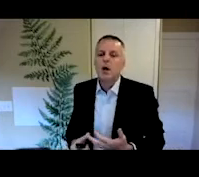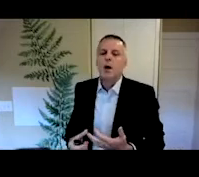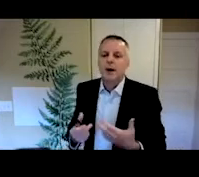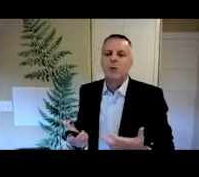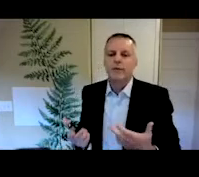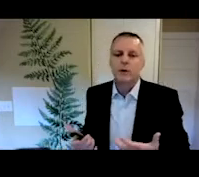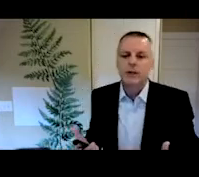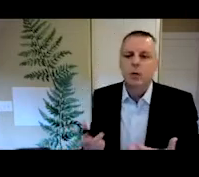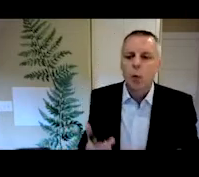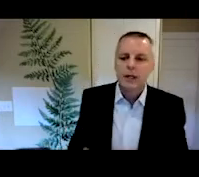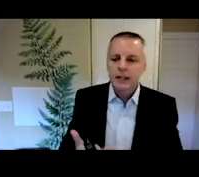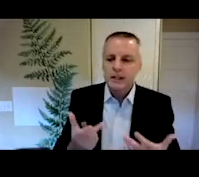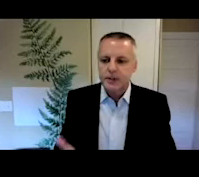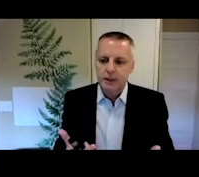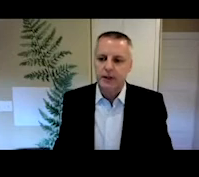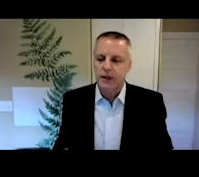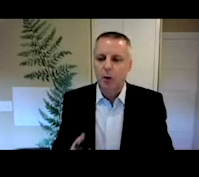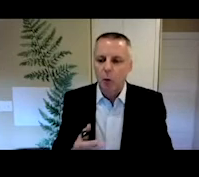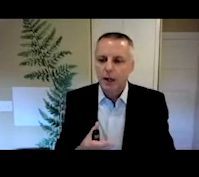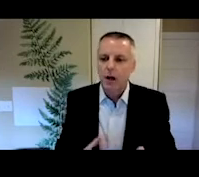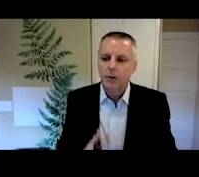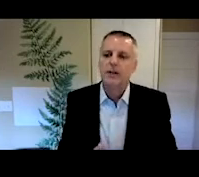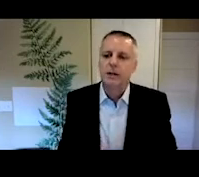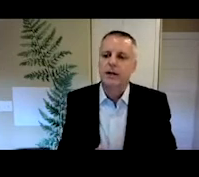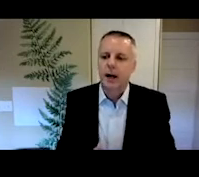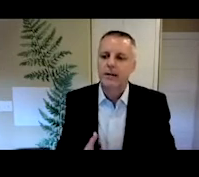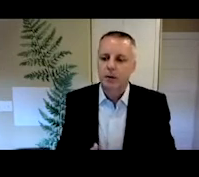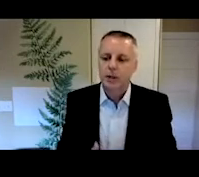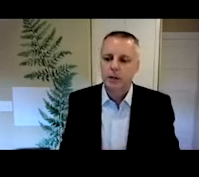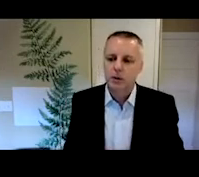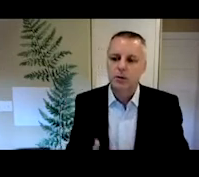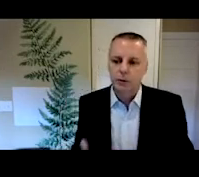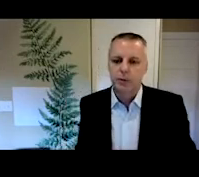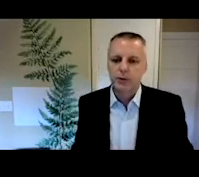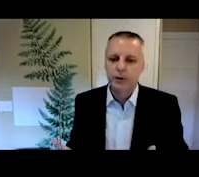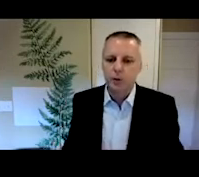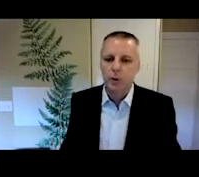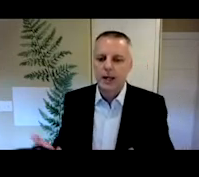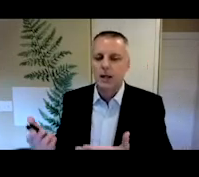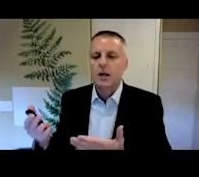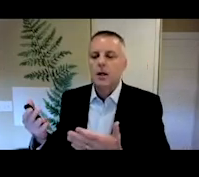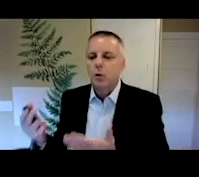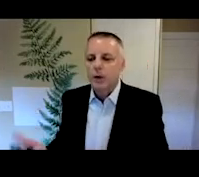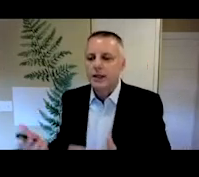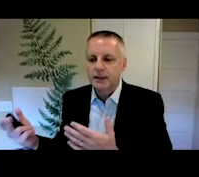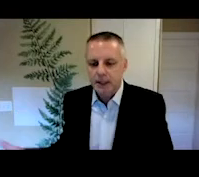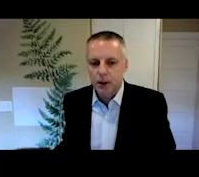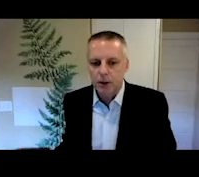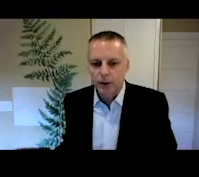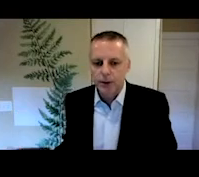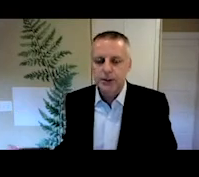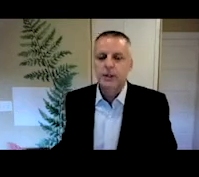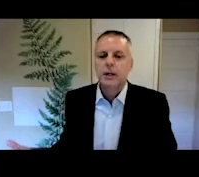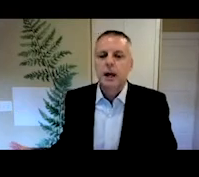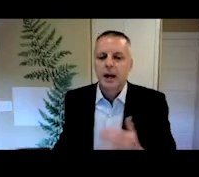wrong. But I want to focus on one specific thing, one concrete thing that I think we can do to improve the way we teach